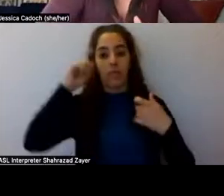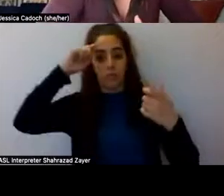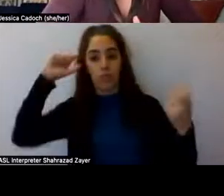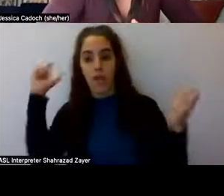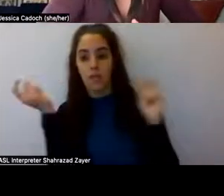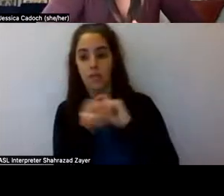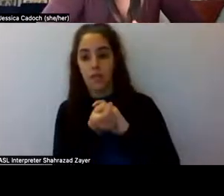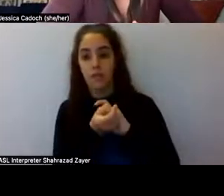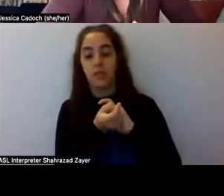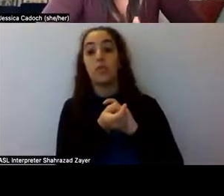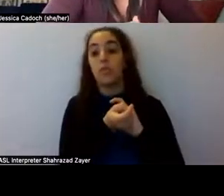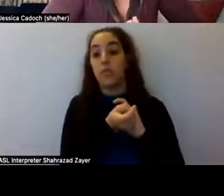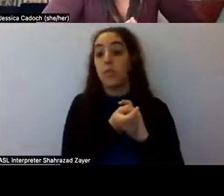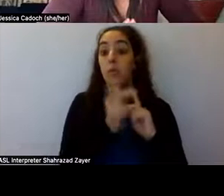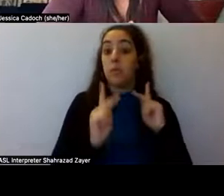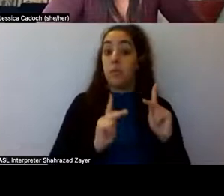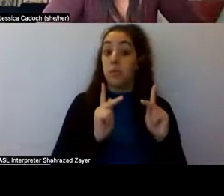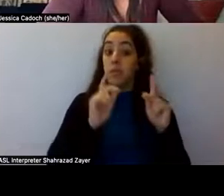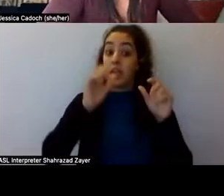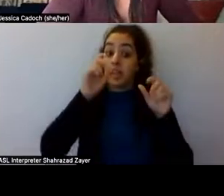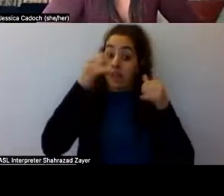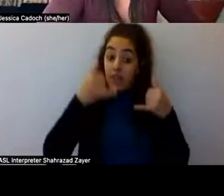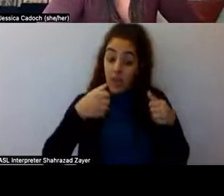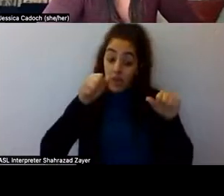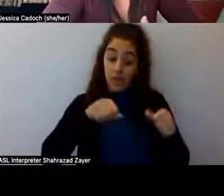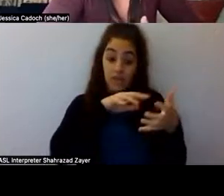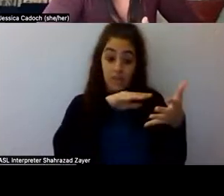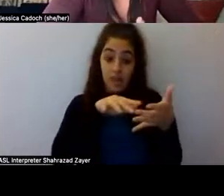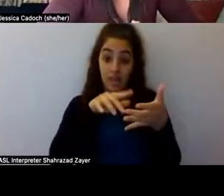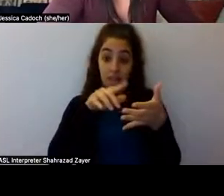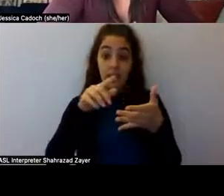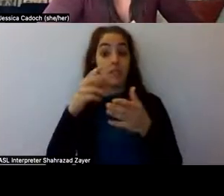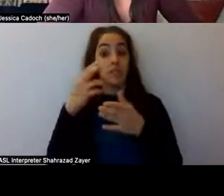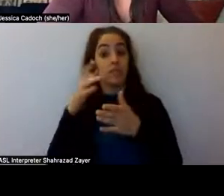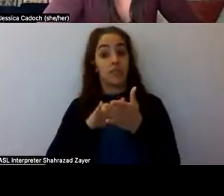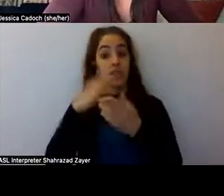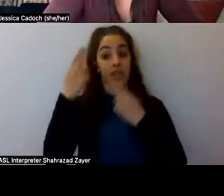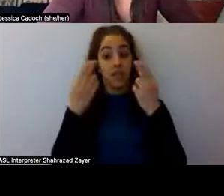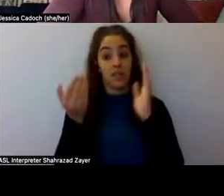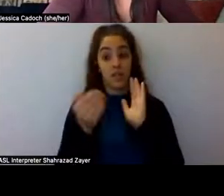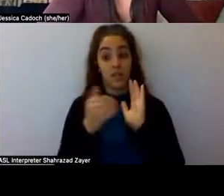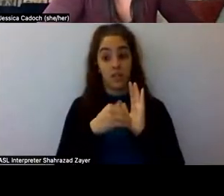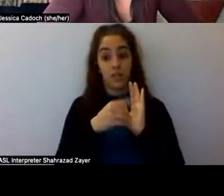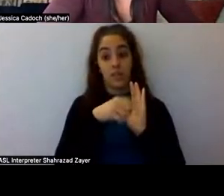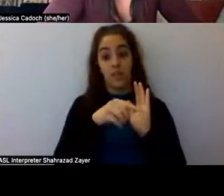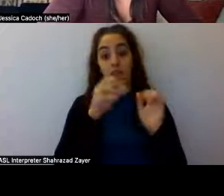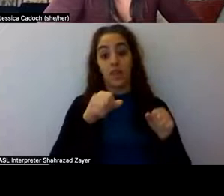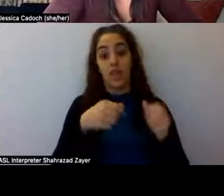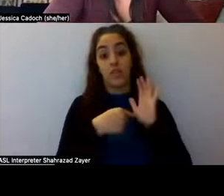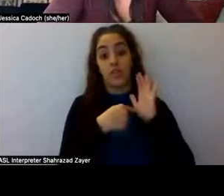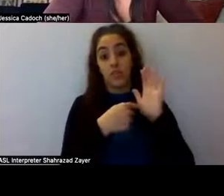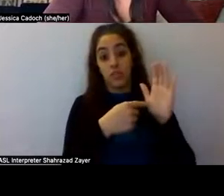once again, being able to study psychedelics, um, and to really demonstrate, um, that, uh,